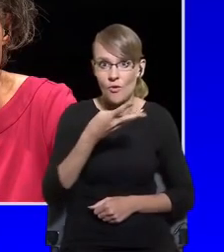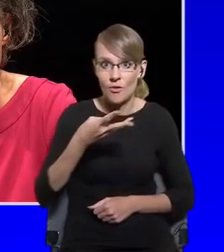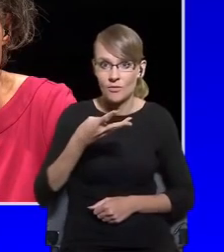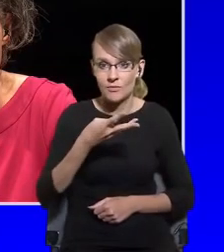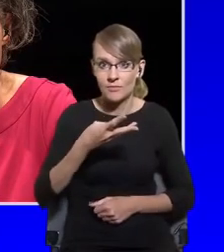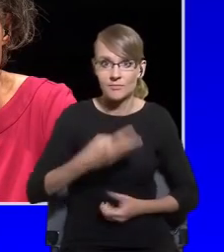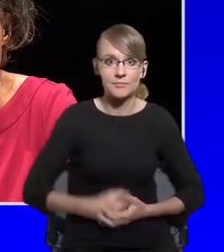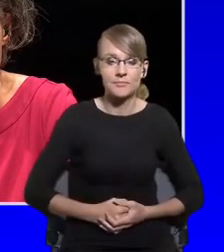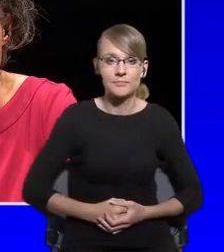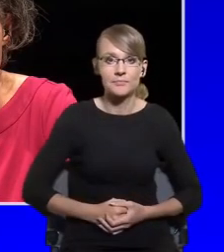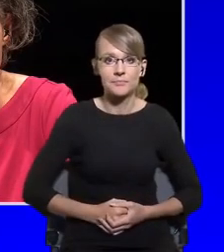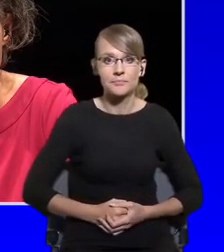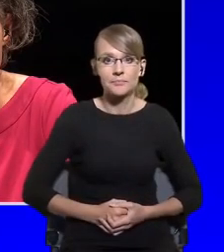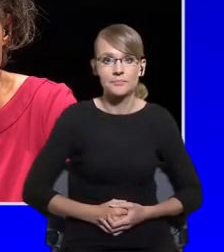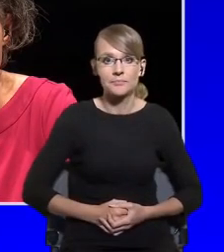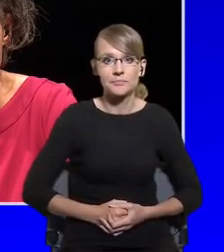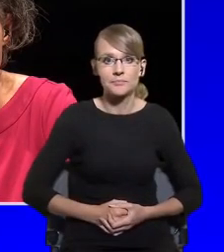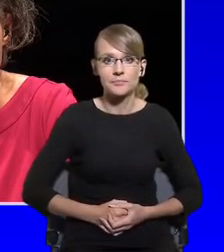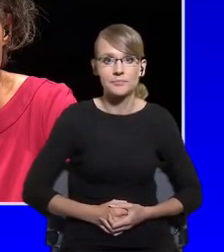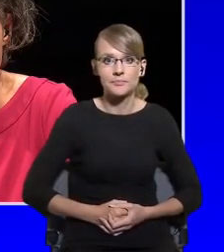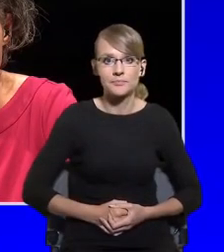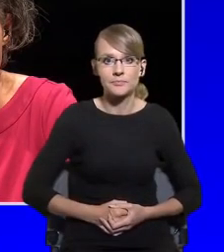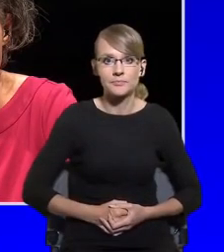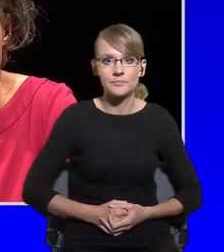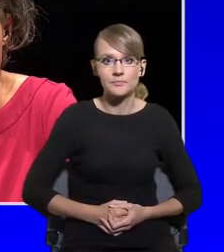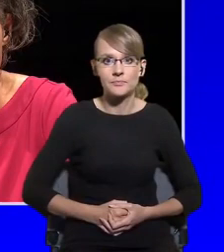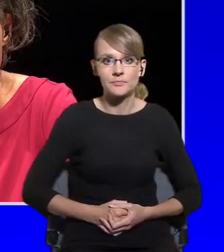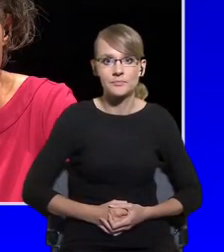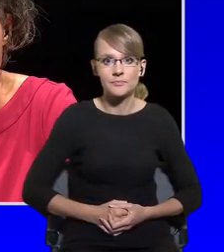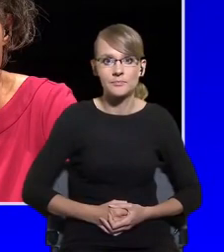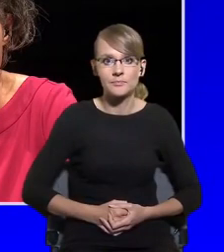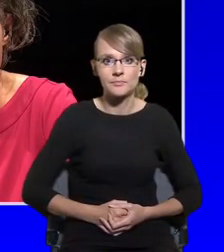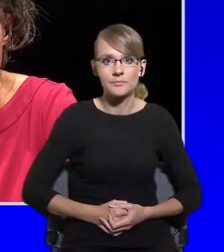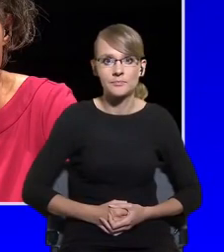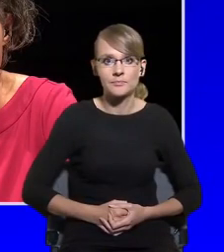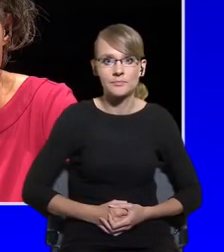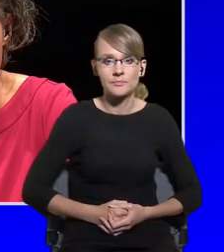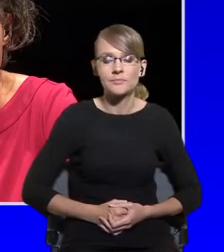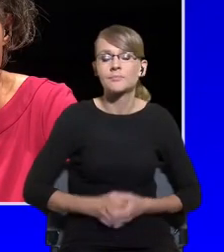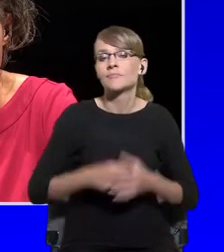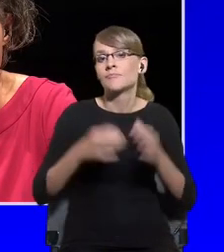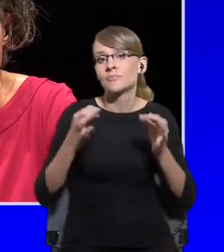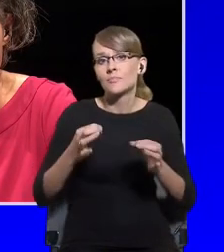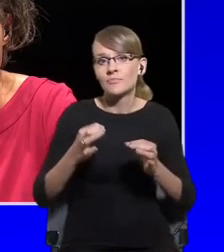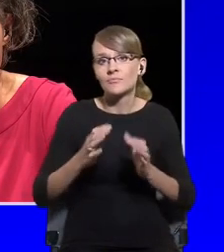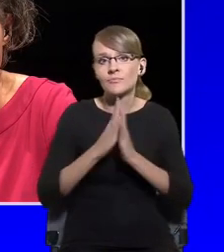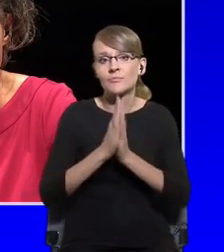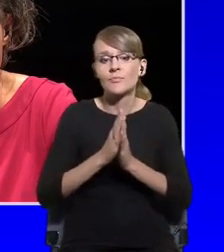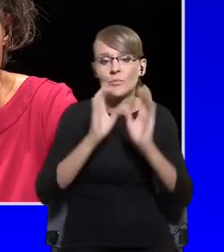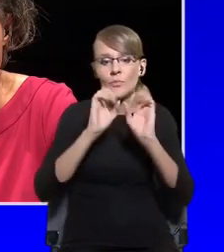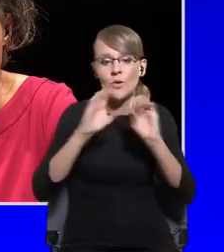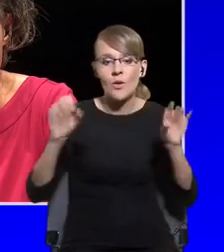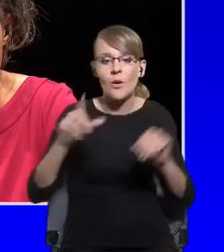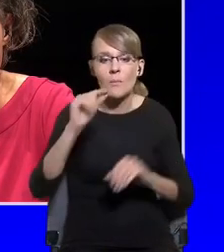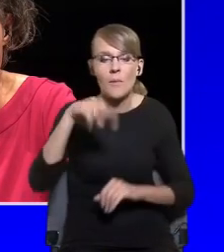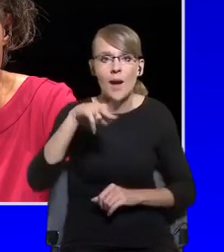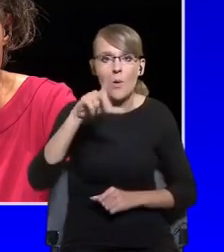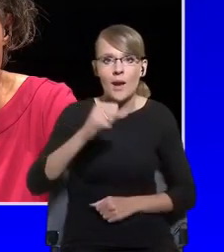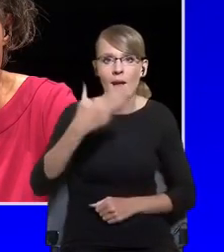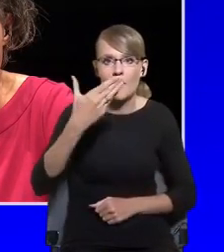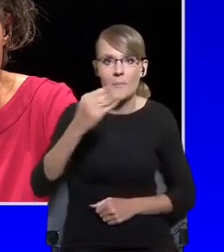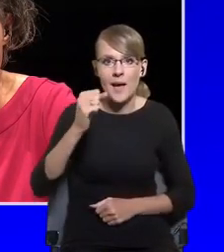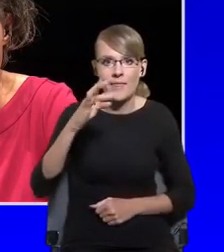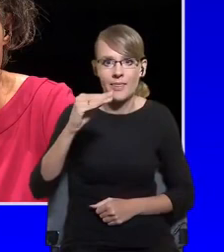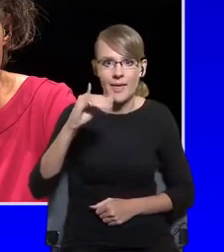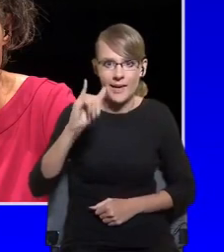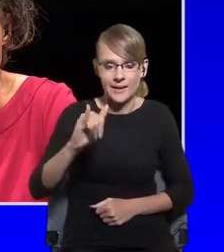Let's start with Professor Paola Matei then. Professor If you look at Europe